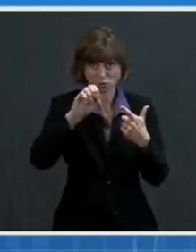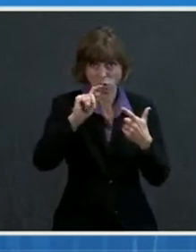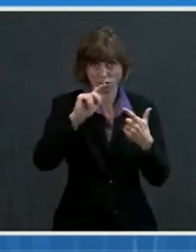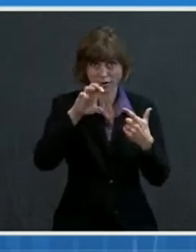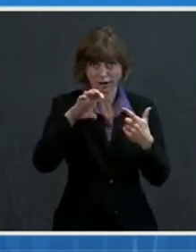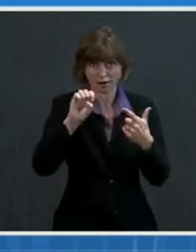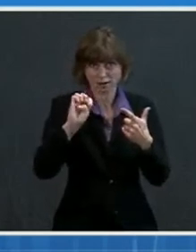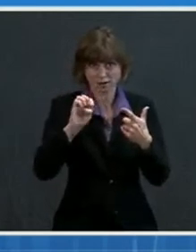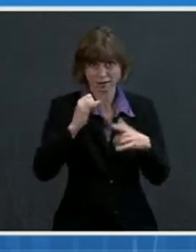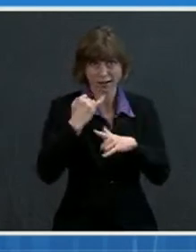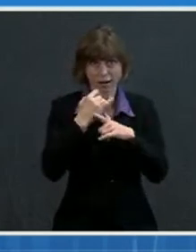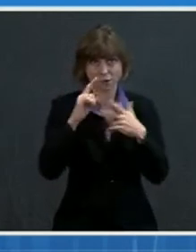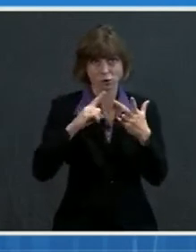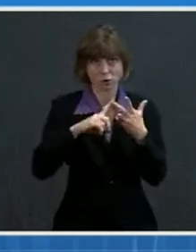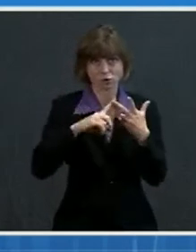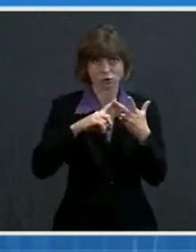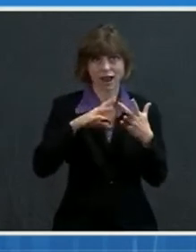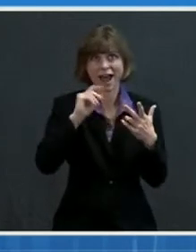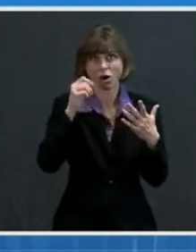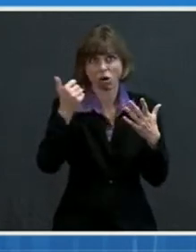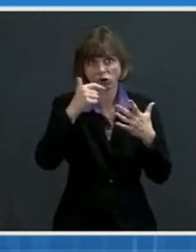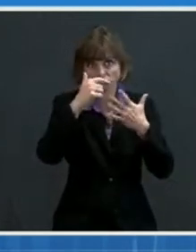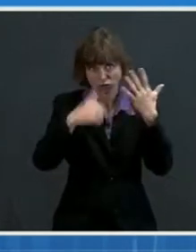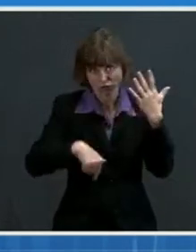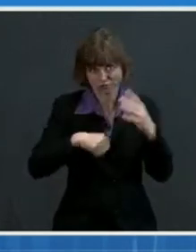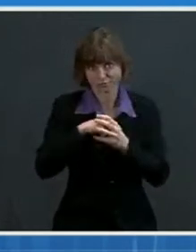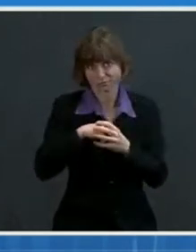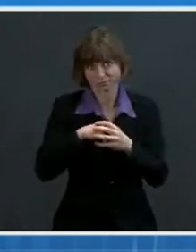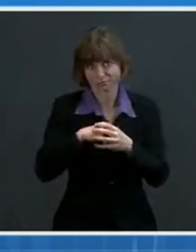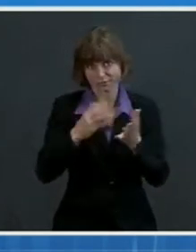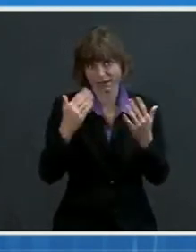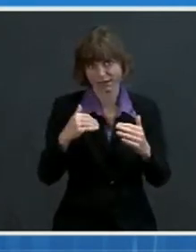polymerase inhibitors, and others. Next slide.